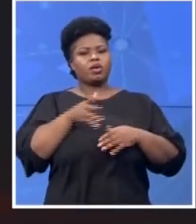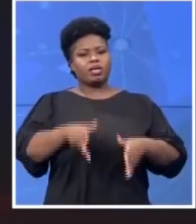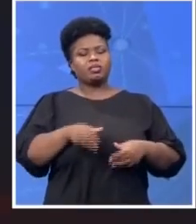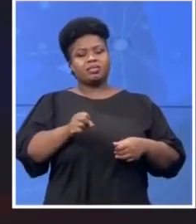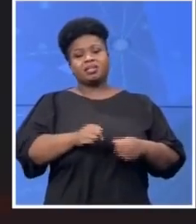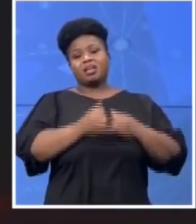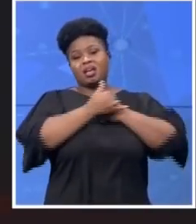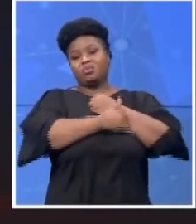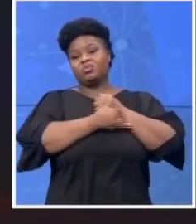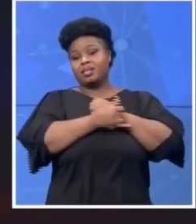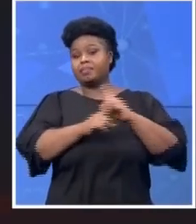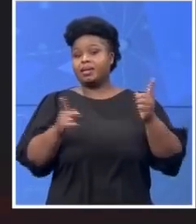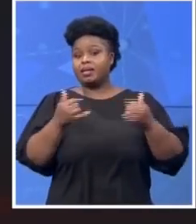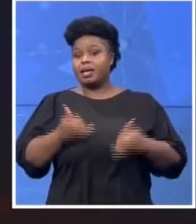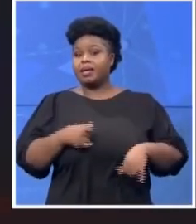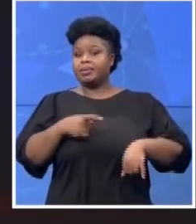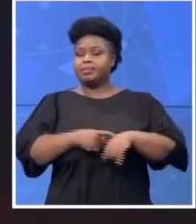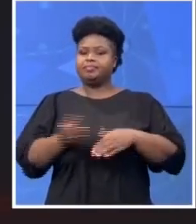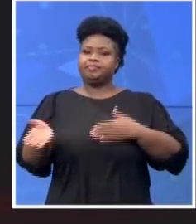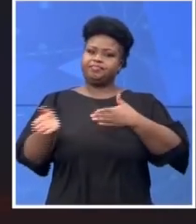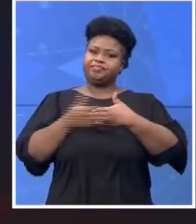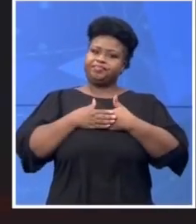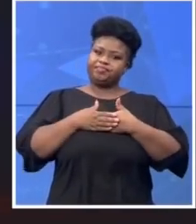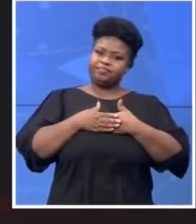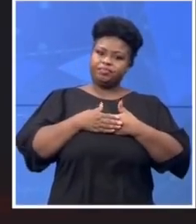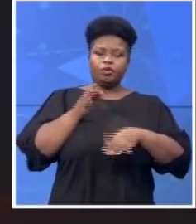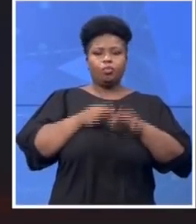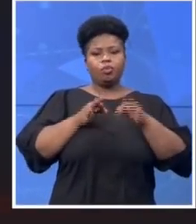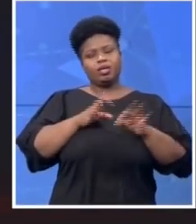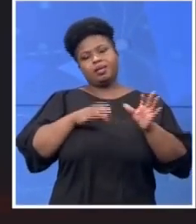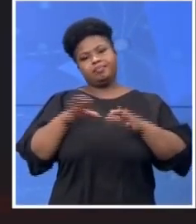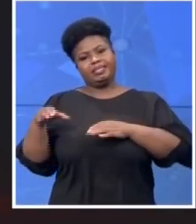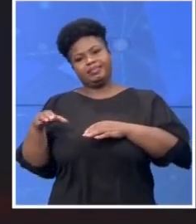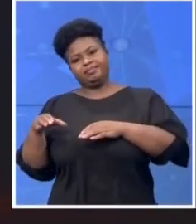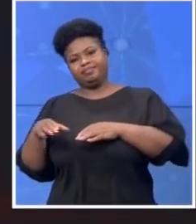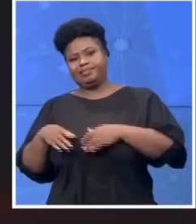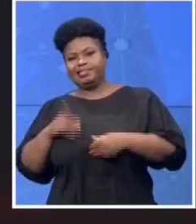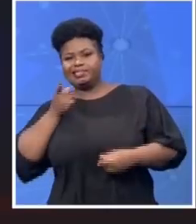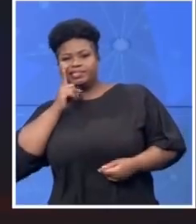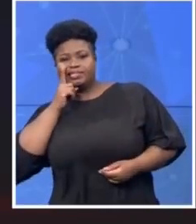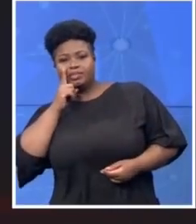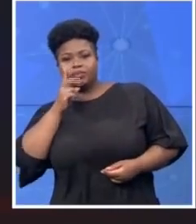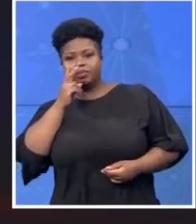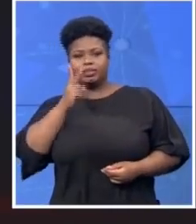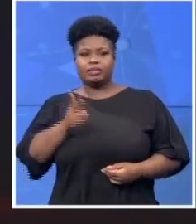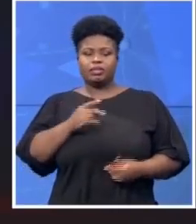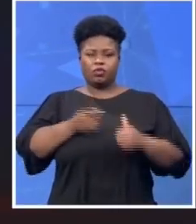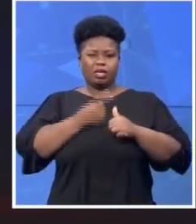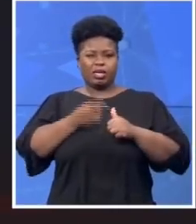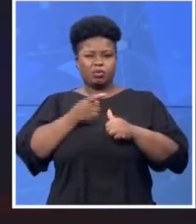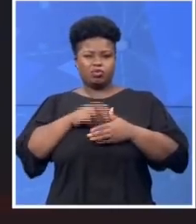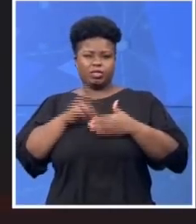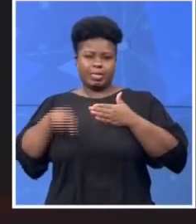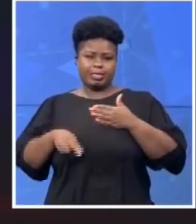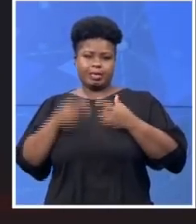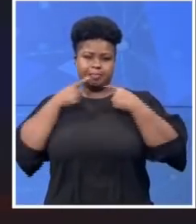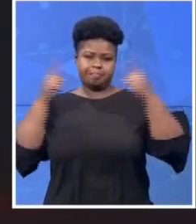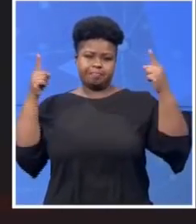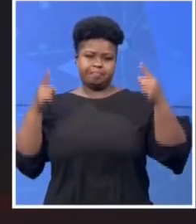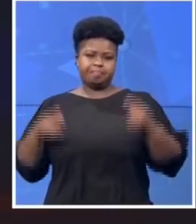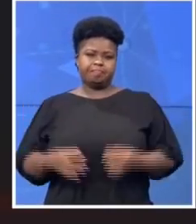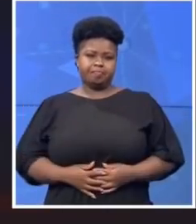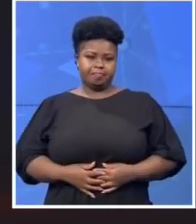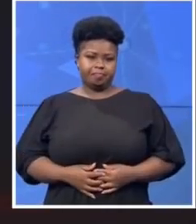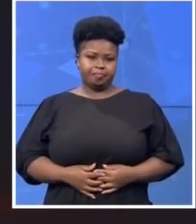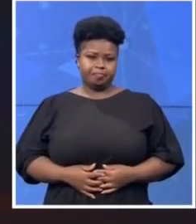political parties will be on edge ahead of Thursday's results announcement. Chris Alder-Lewis, SABC News